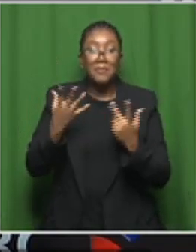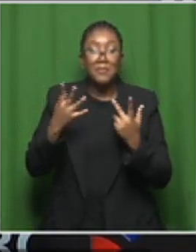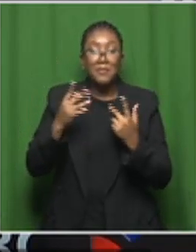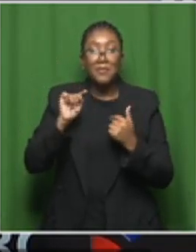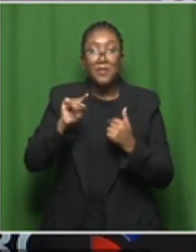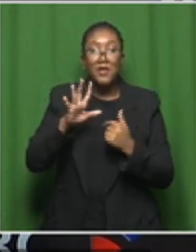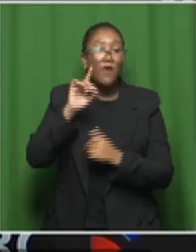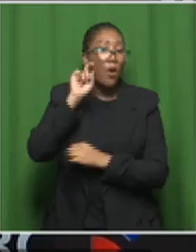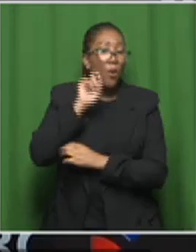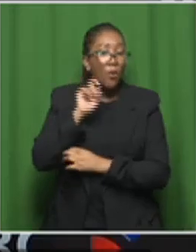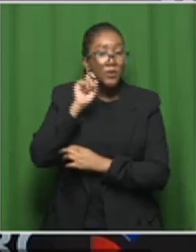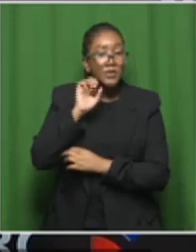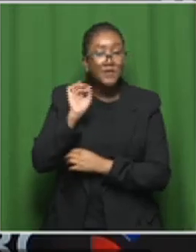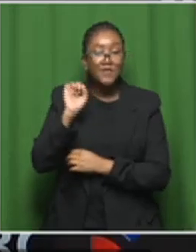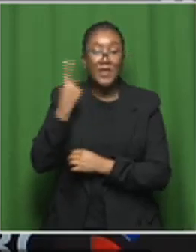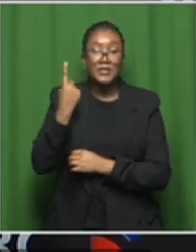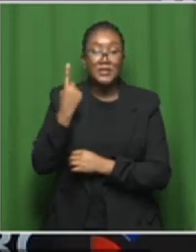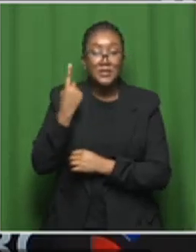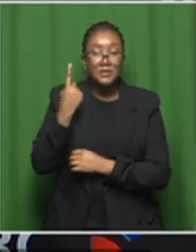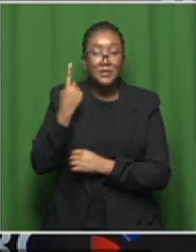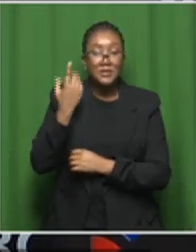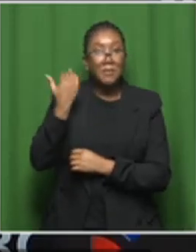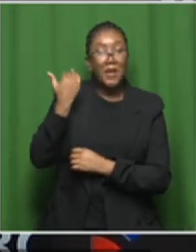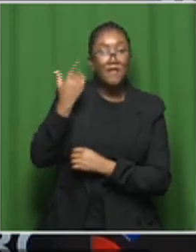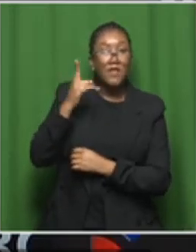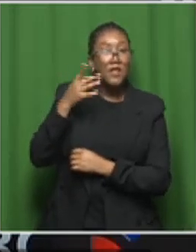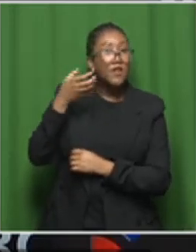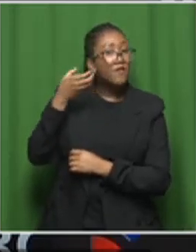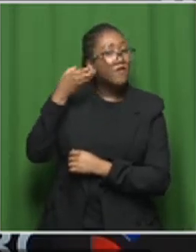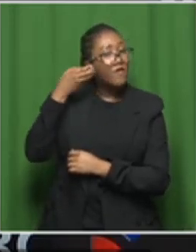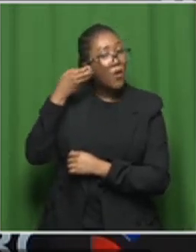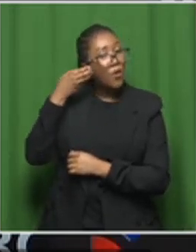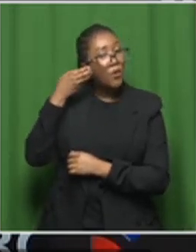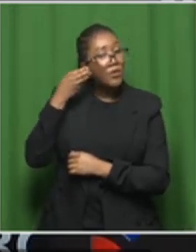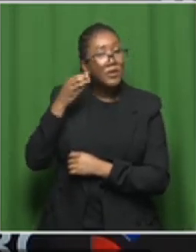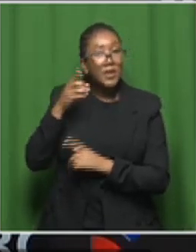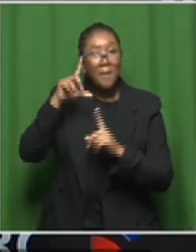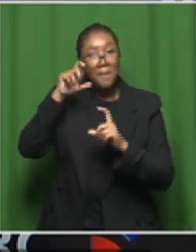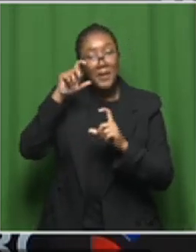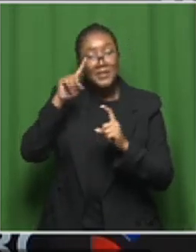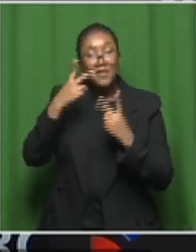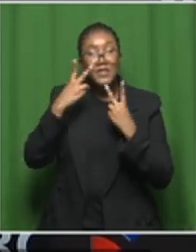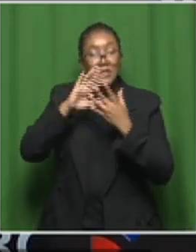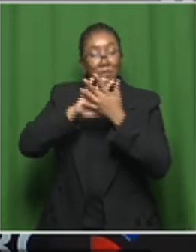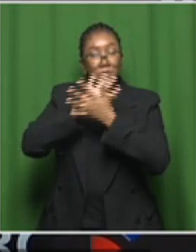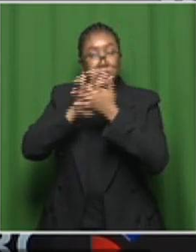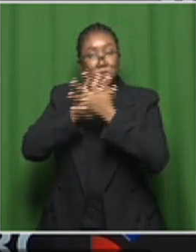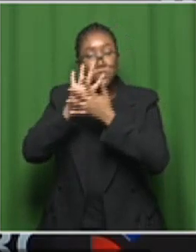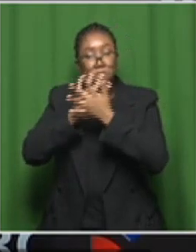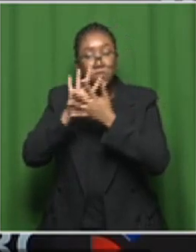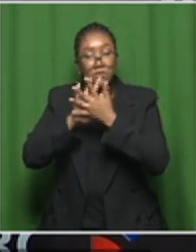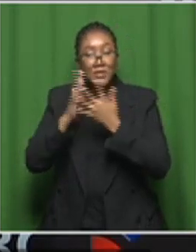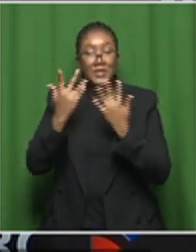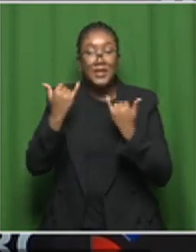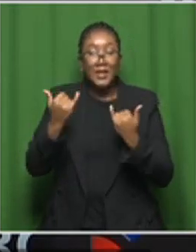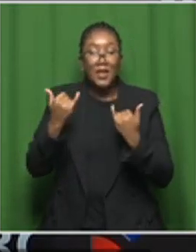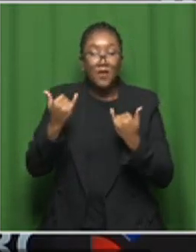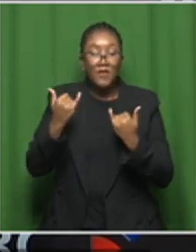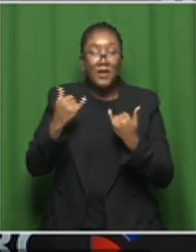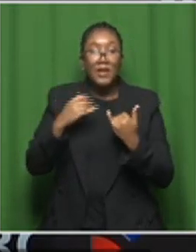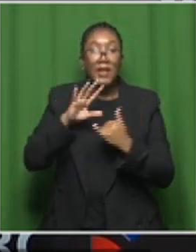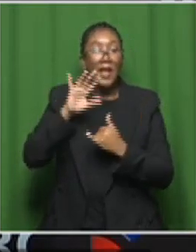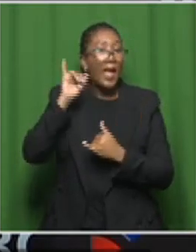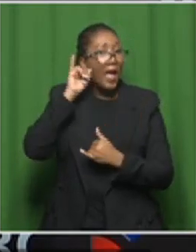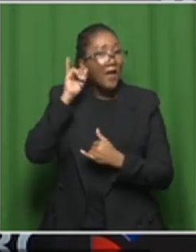old, very first generation of, of cell phones, you took a picture. Picture was a bit fuzzy. Now you've got your iPhone